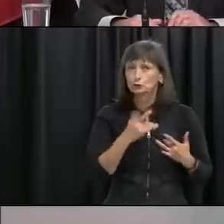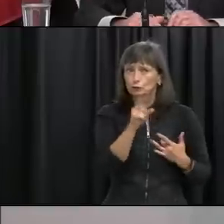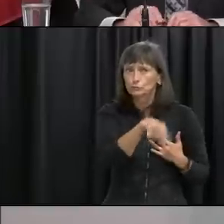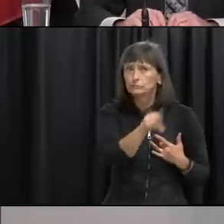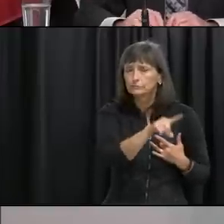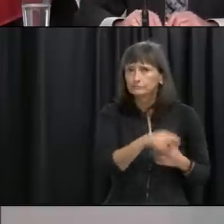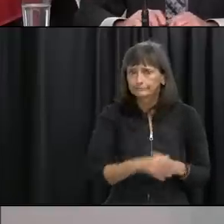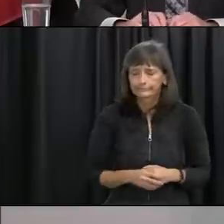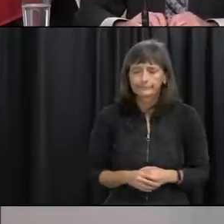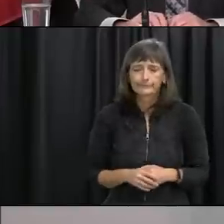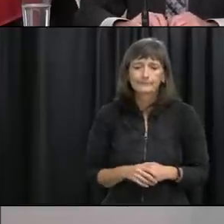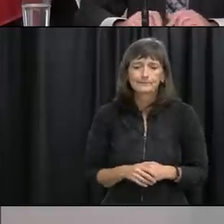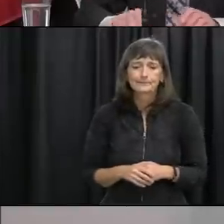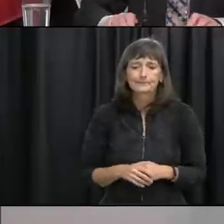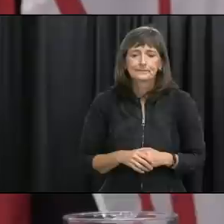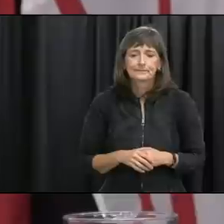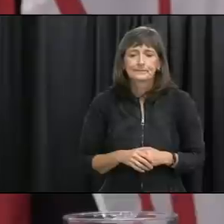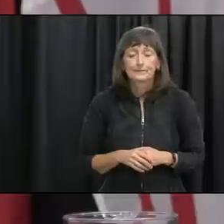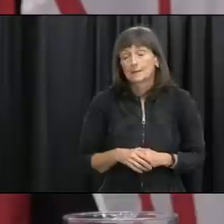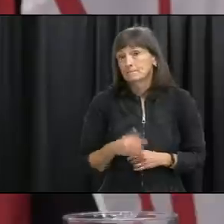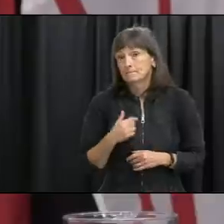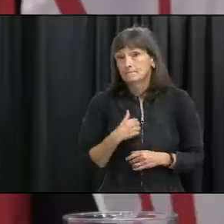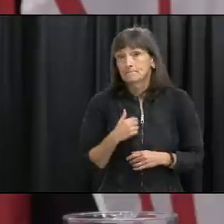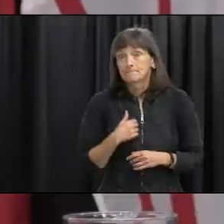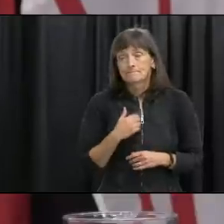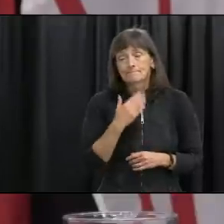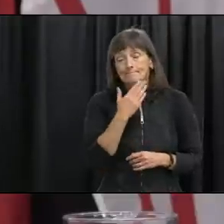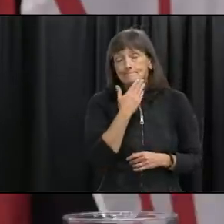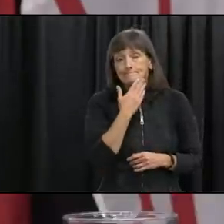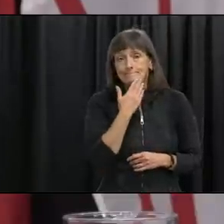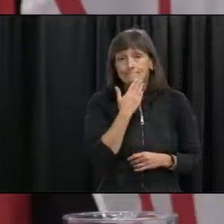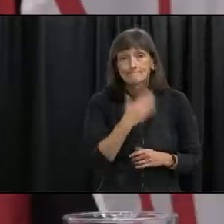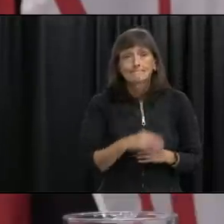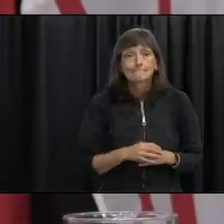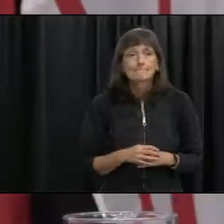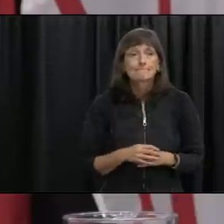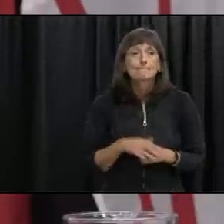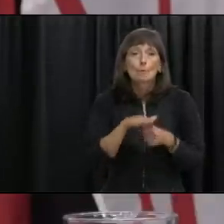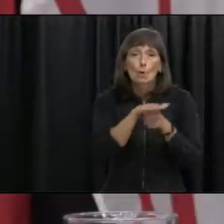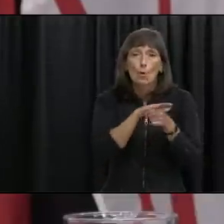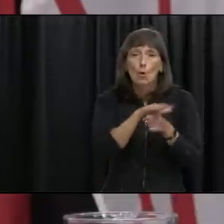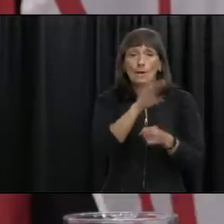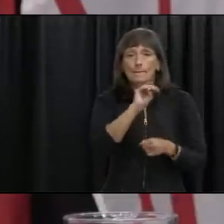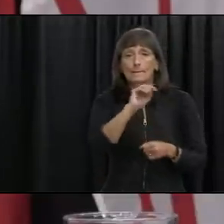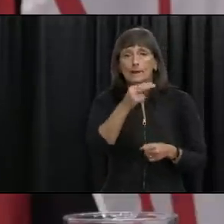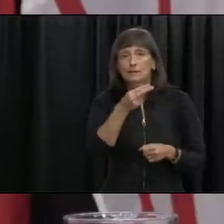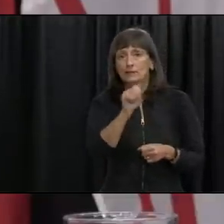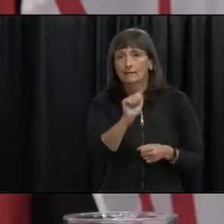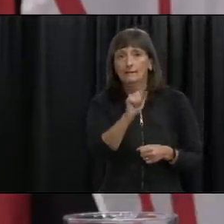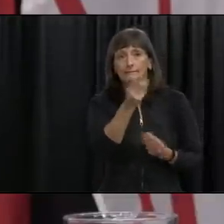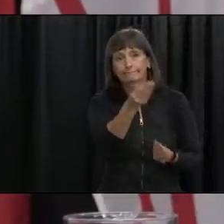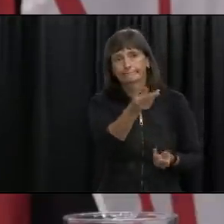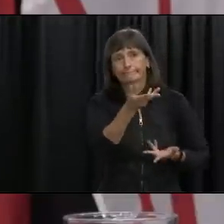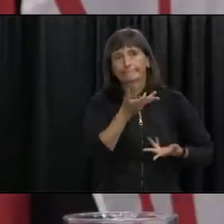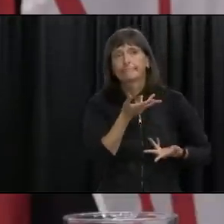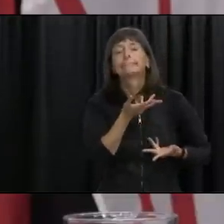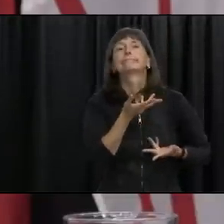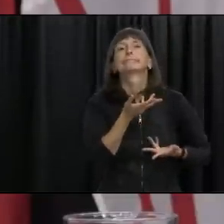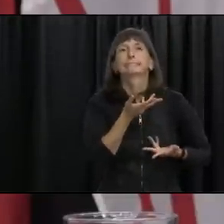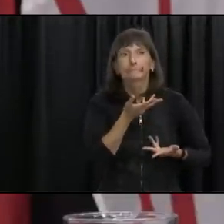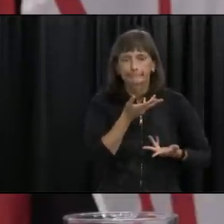there certainly from my point of view i've been made aware through our local mhas that this is a